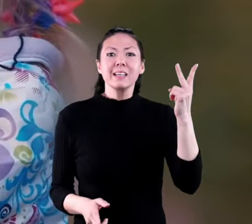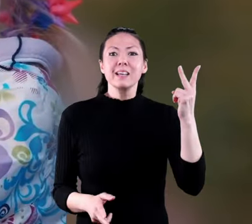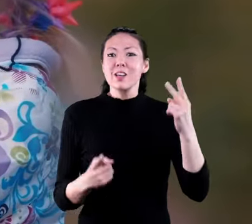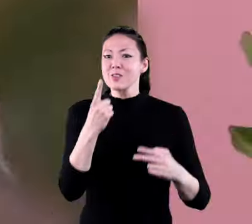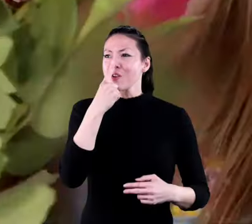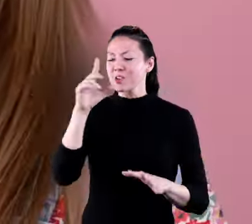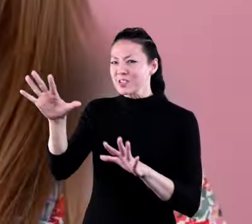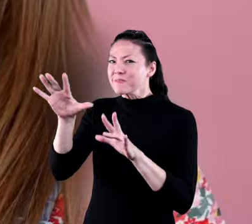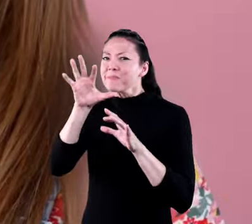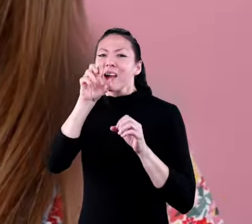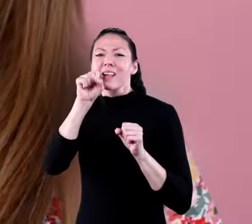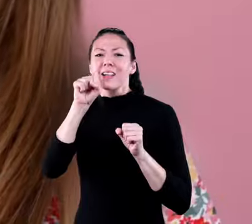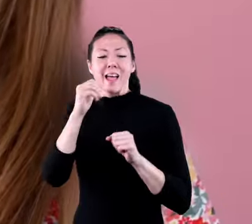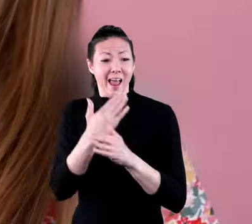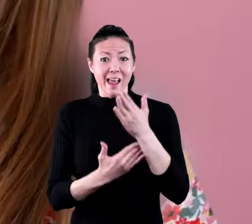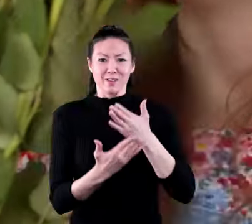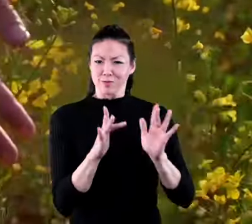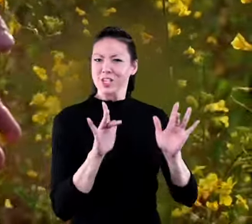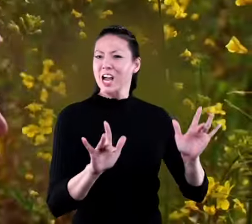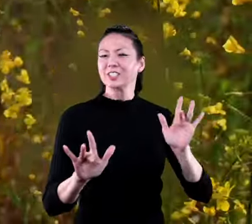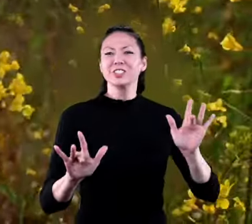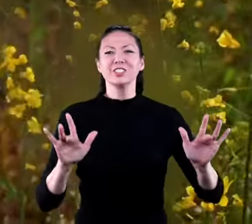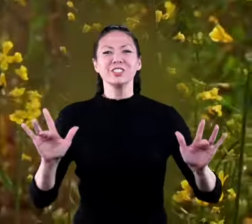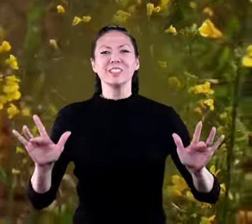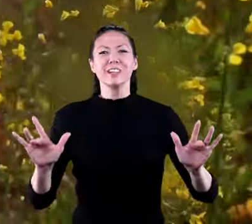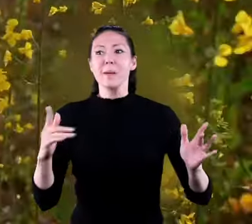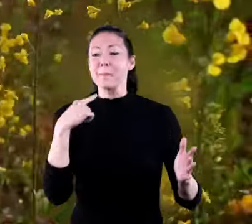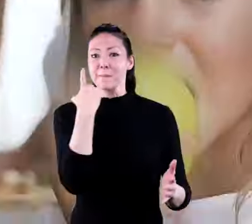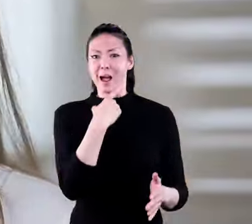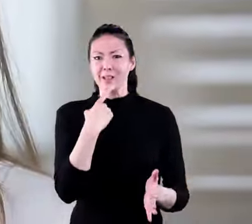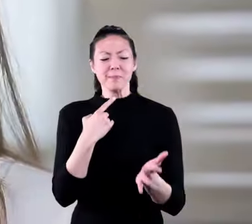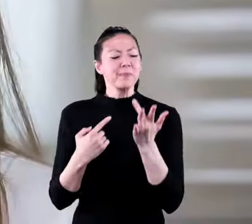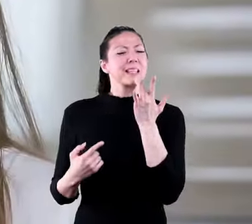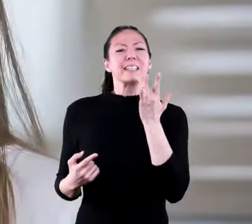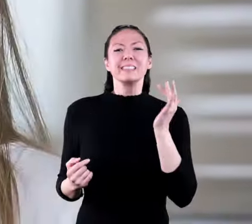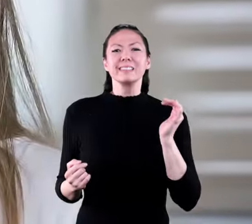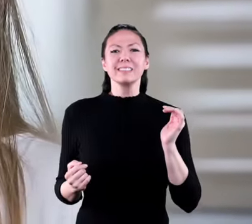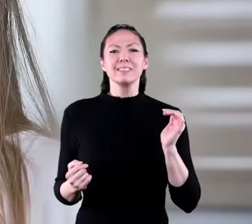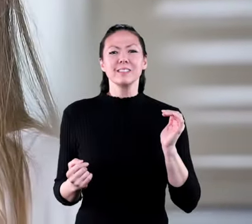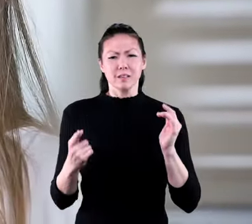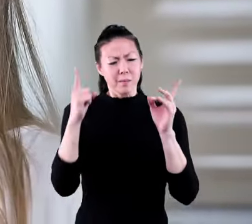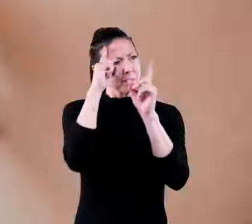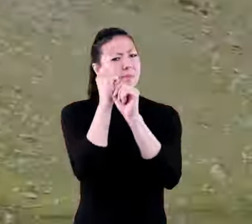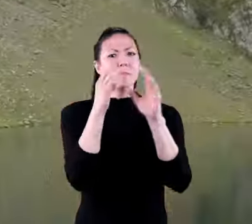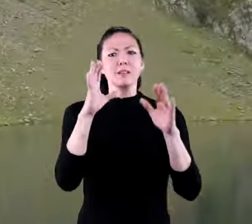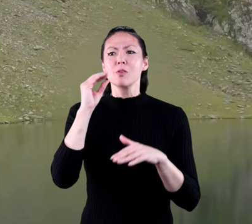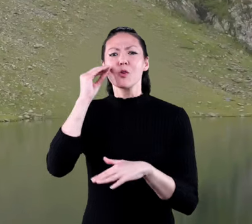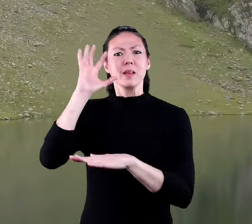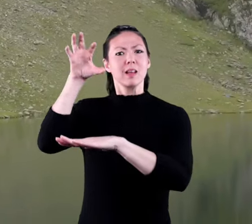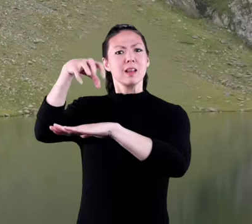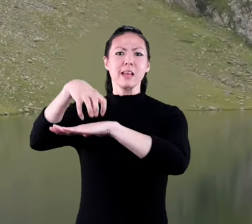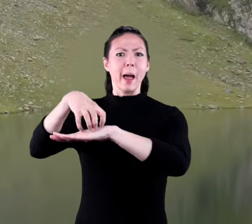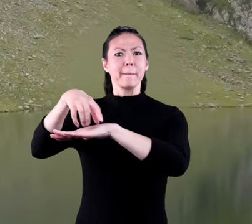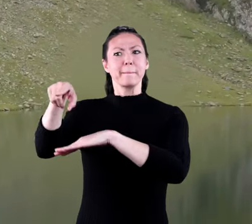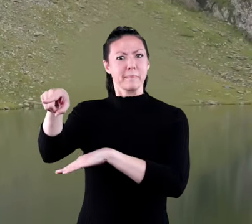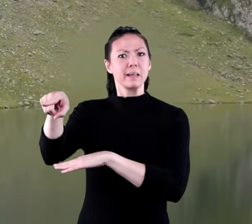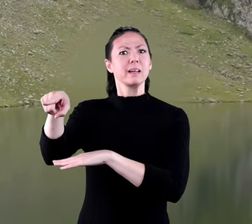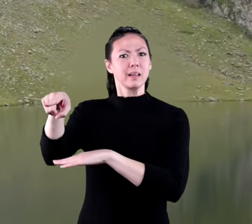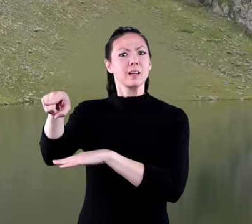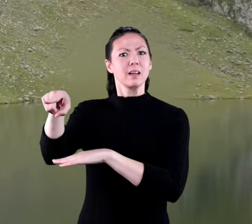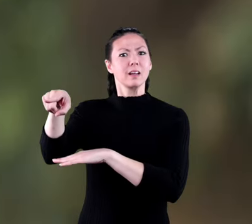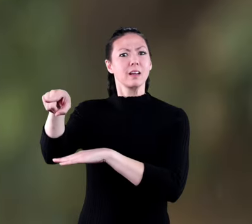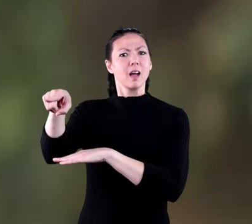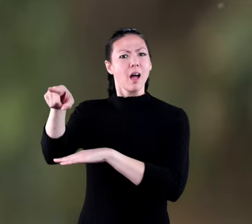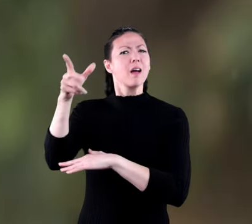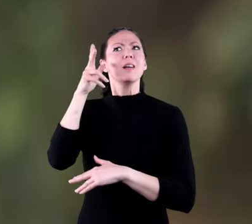to see your nose to smell your hands to touch your mouth to taste as you imagine that cabin scene